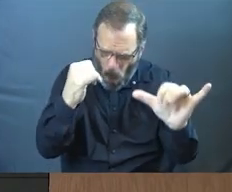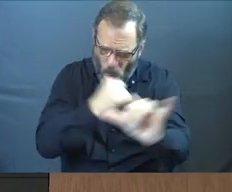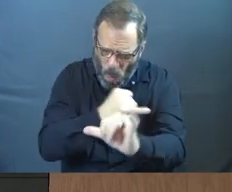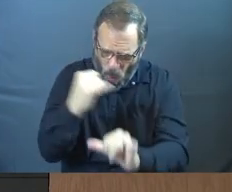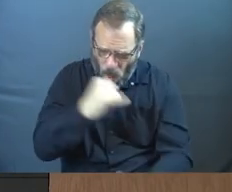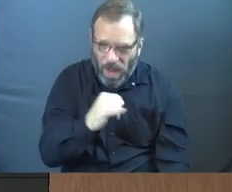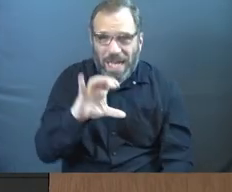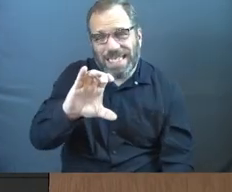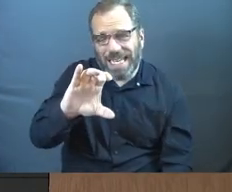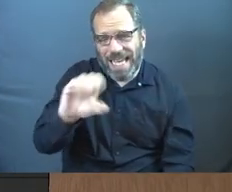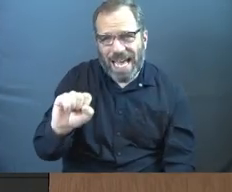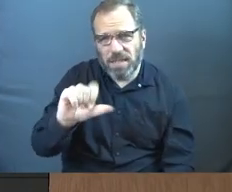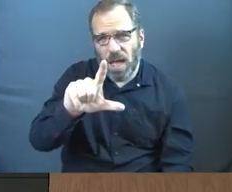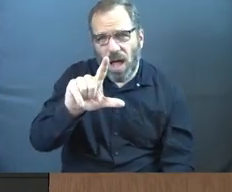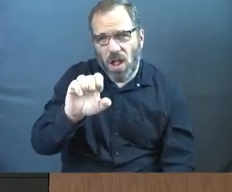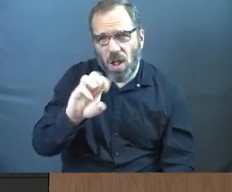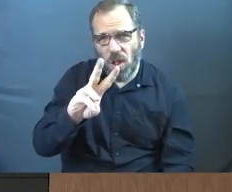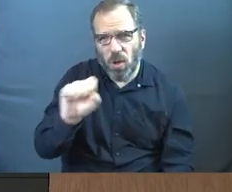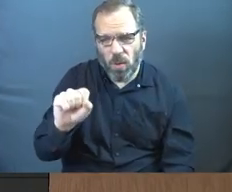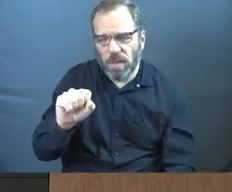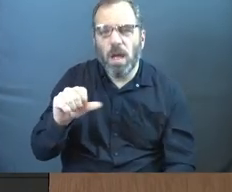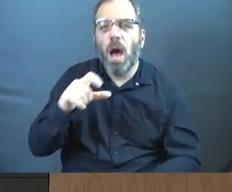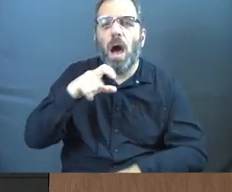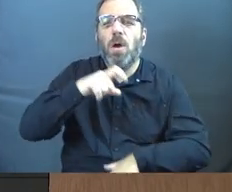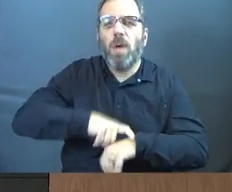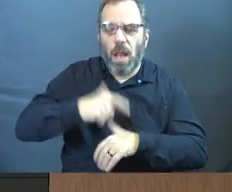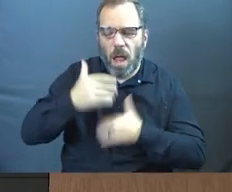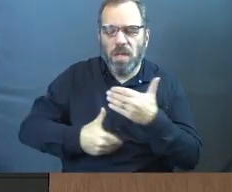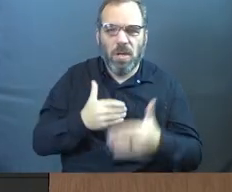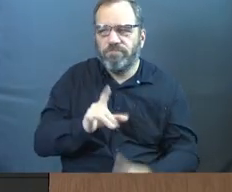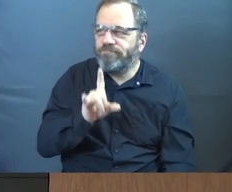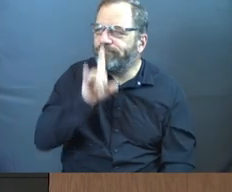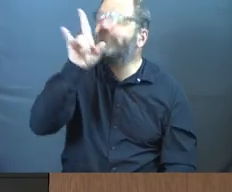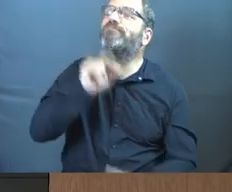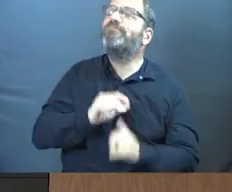C.S. Lewis calls it chronological snobbery.